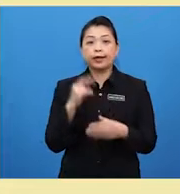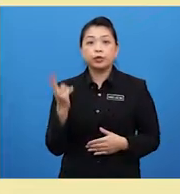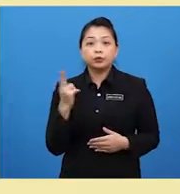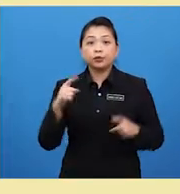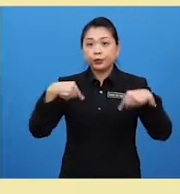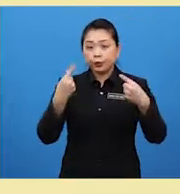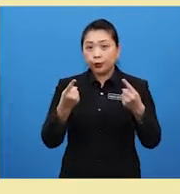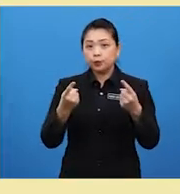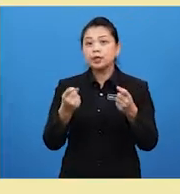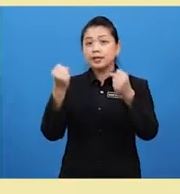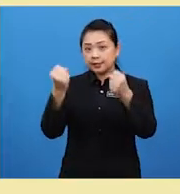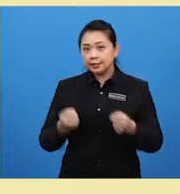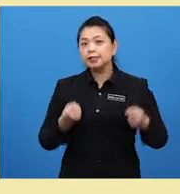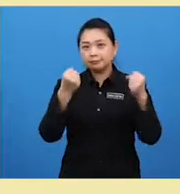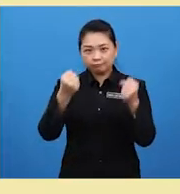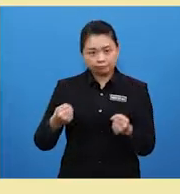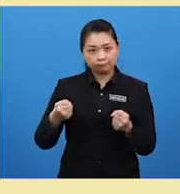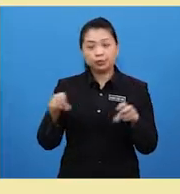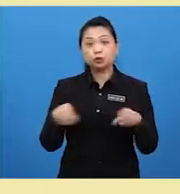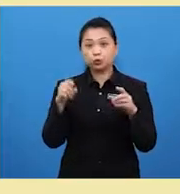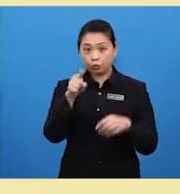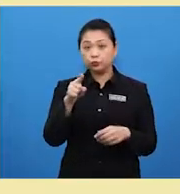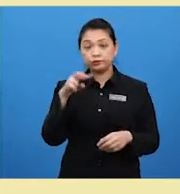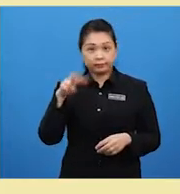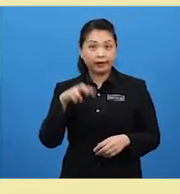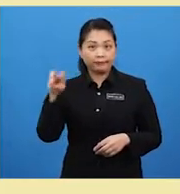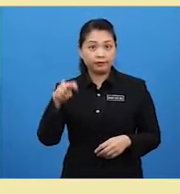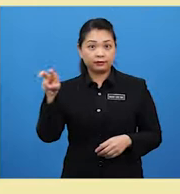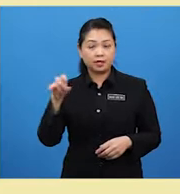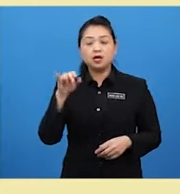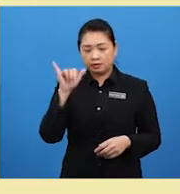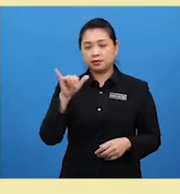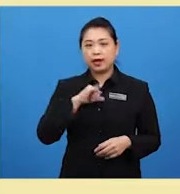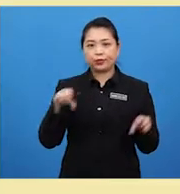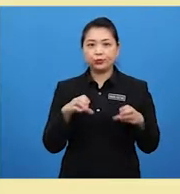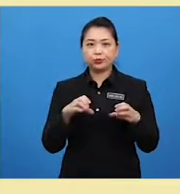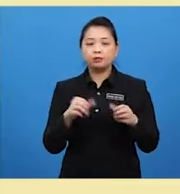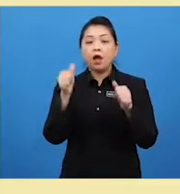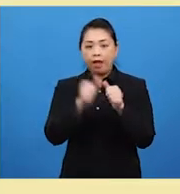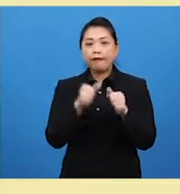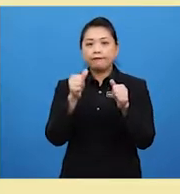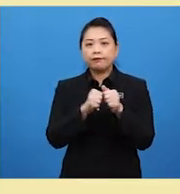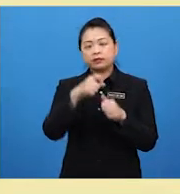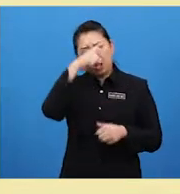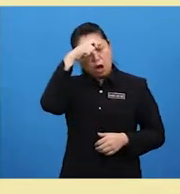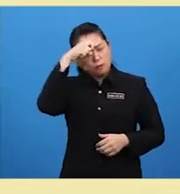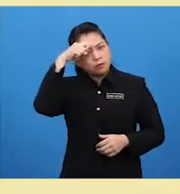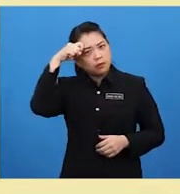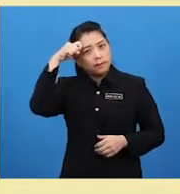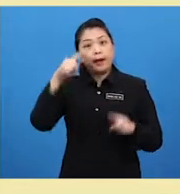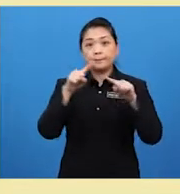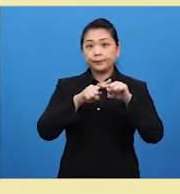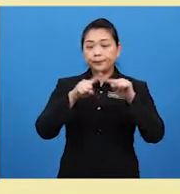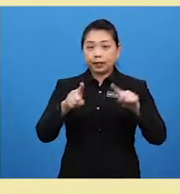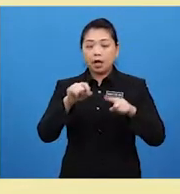go skiing. Do you travel? Yes, I do. Every summer. But